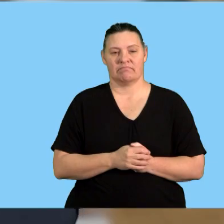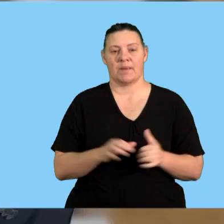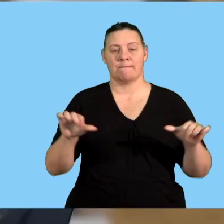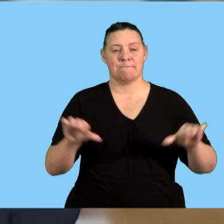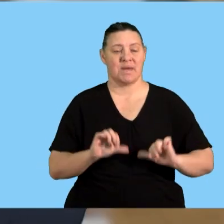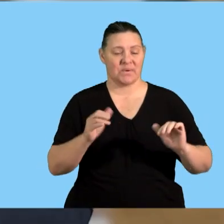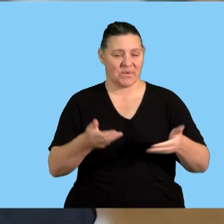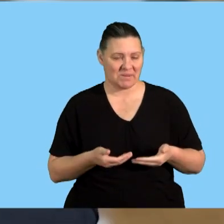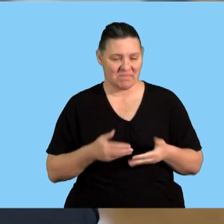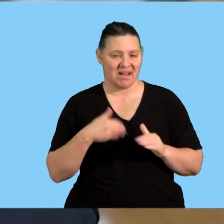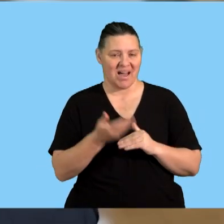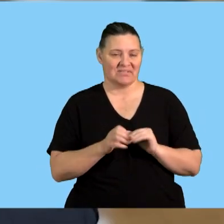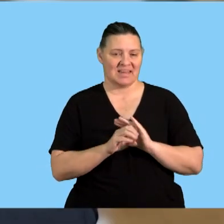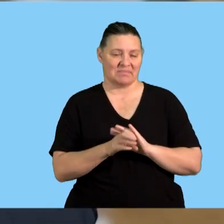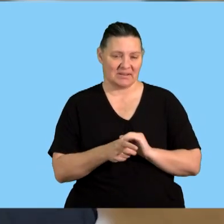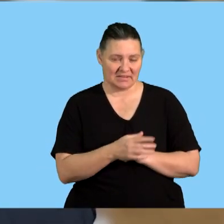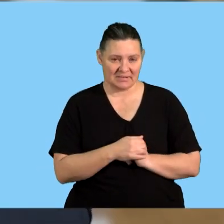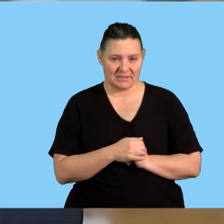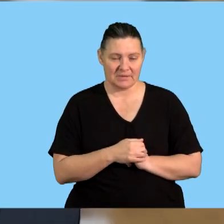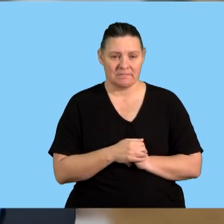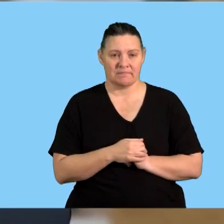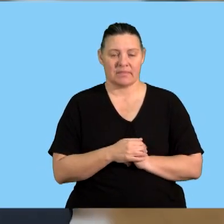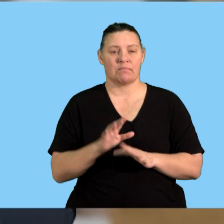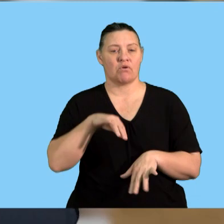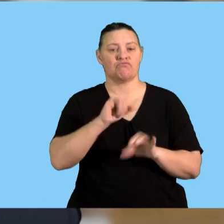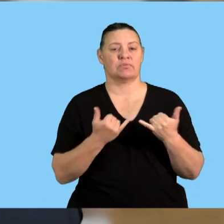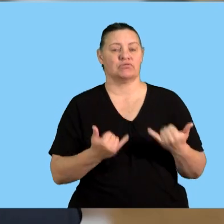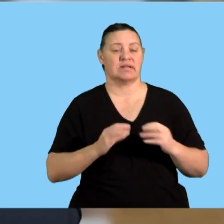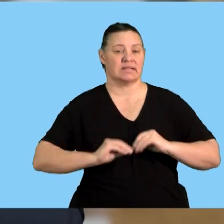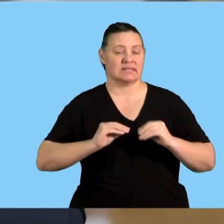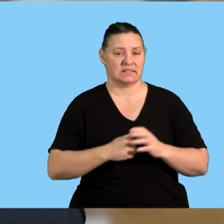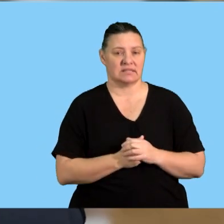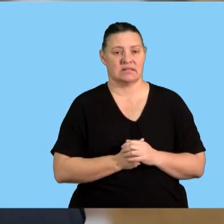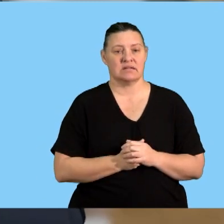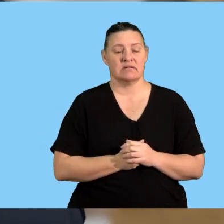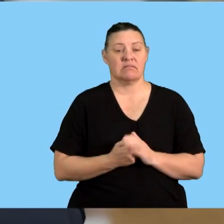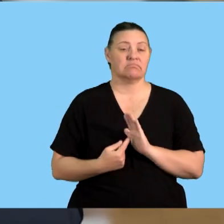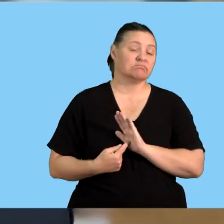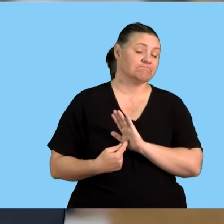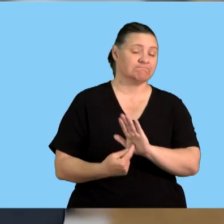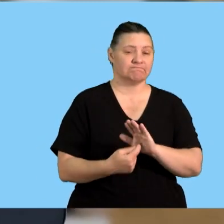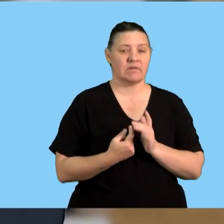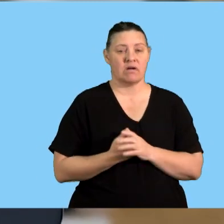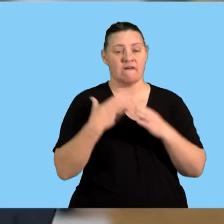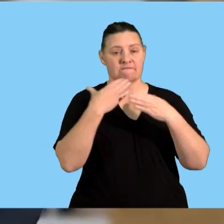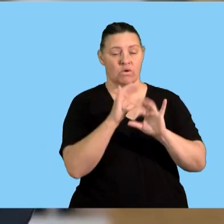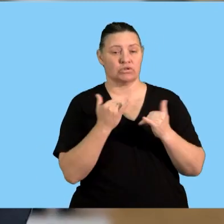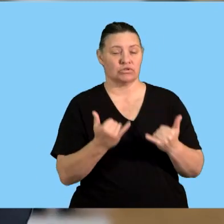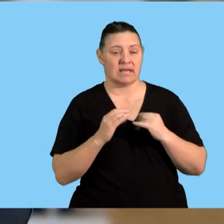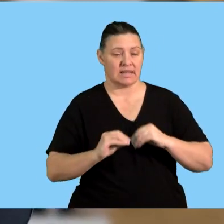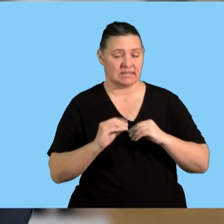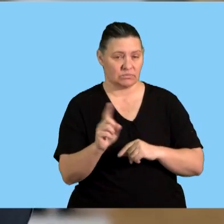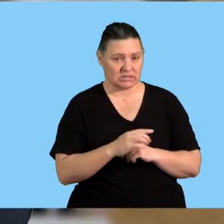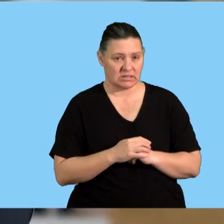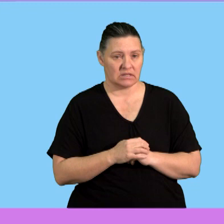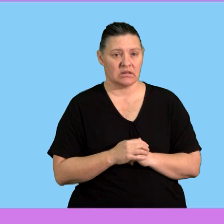guys welcome back after our advert break let me quick wrap up today's lesson so I've indicated that the focus